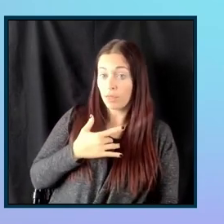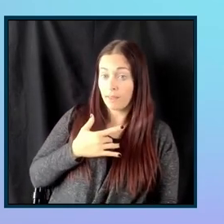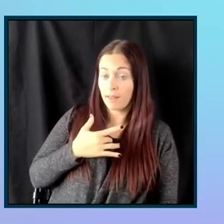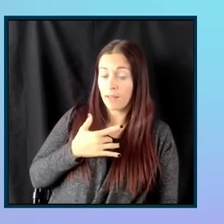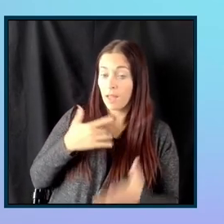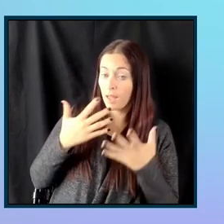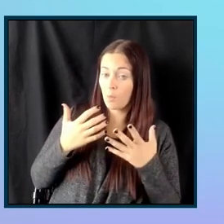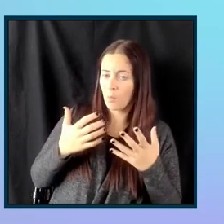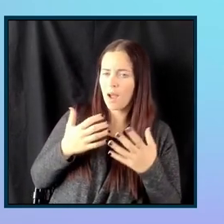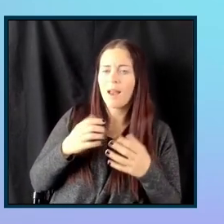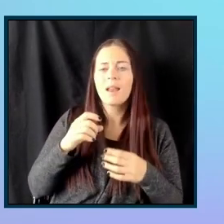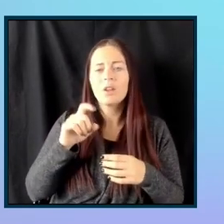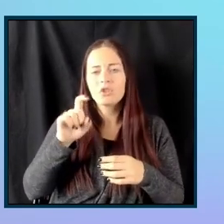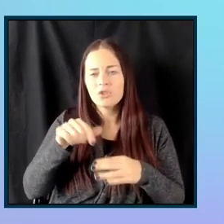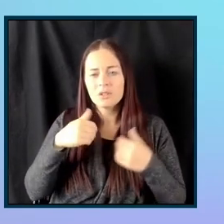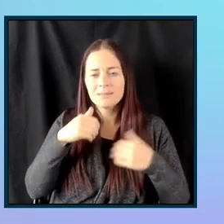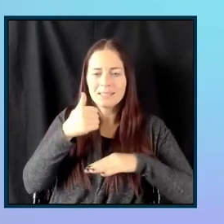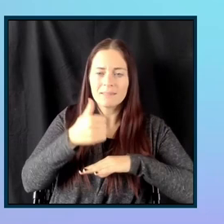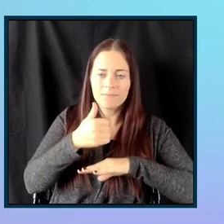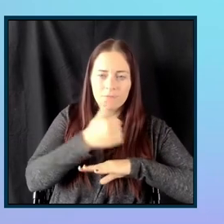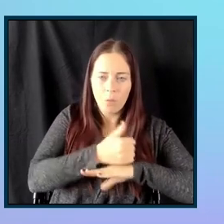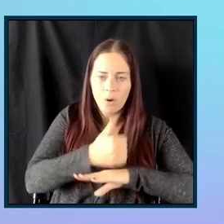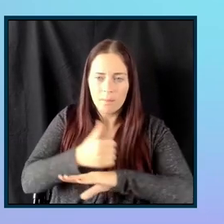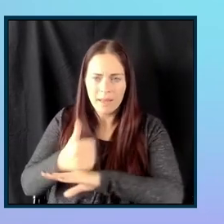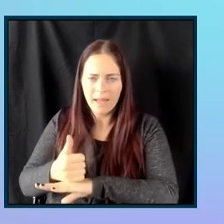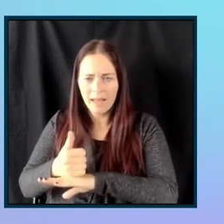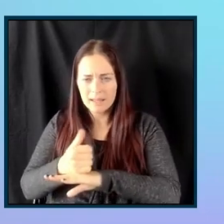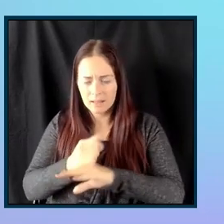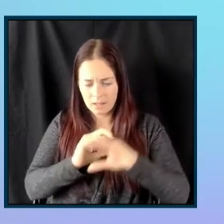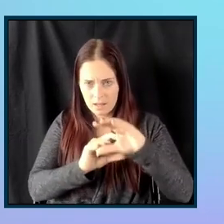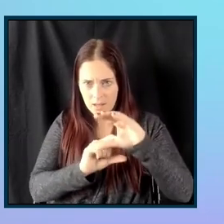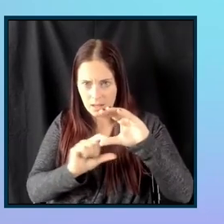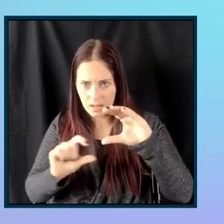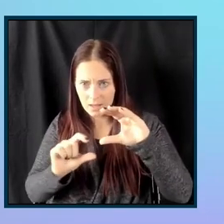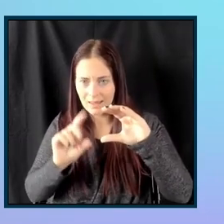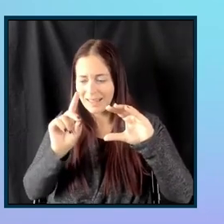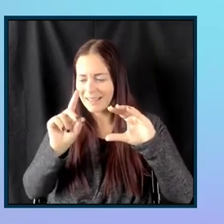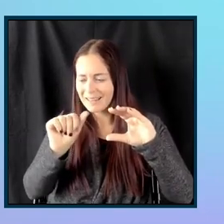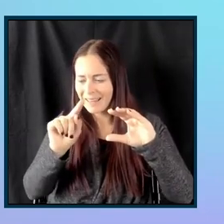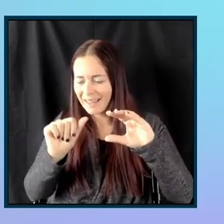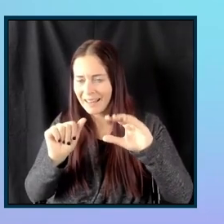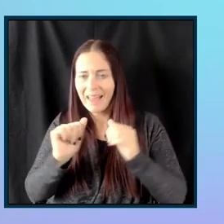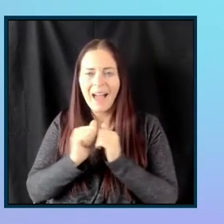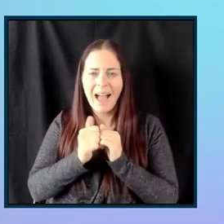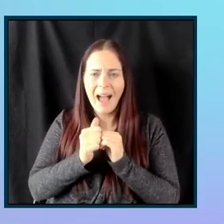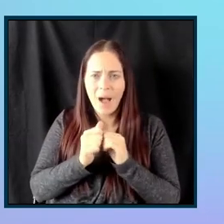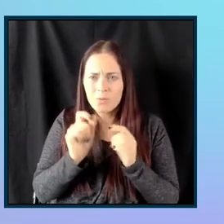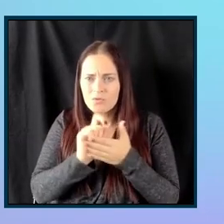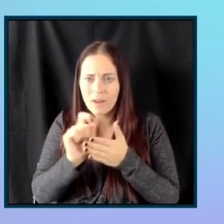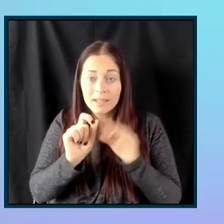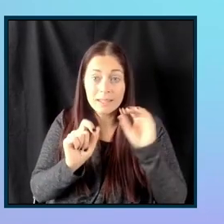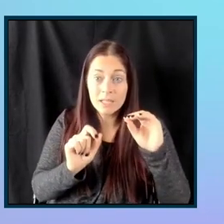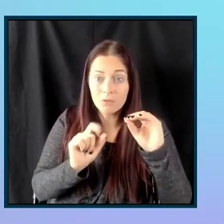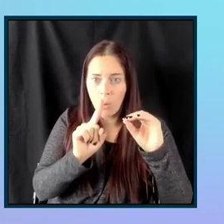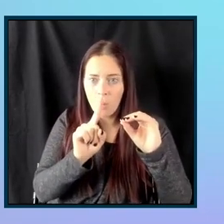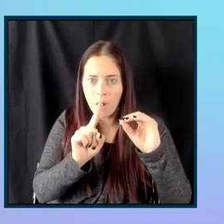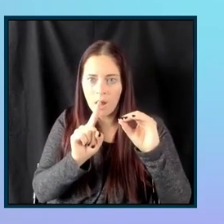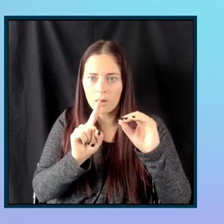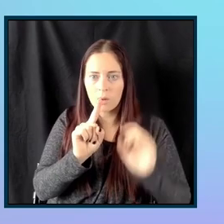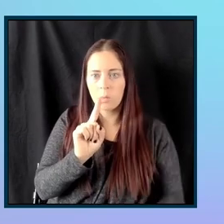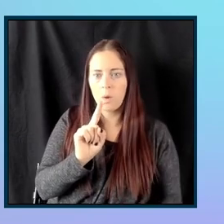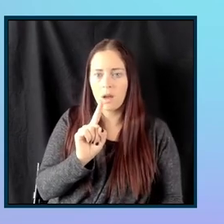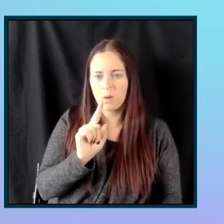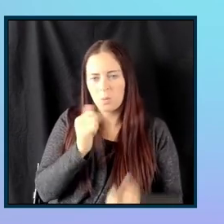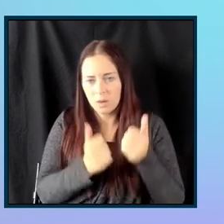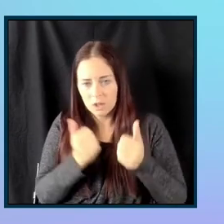have that format for that date underneath that input field so that it's clear for the users what type of data they might provide. Like, um, way they're